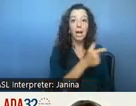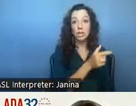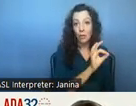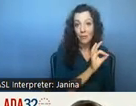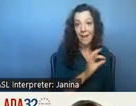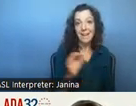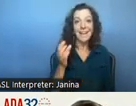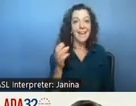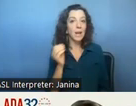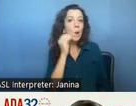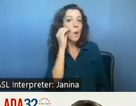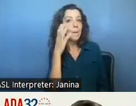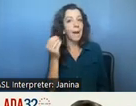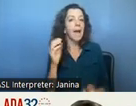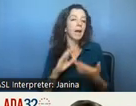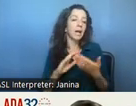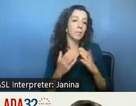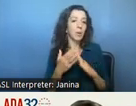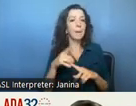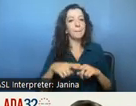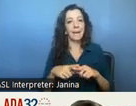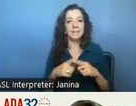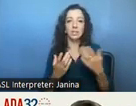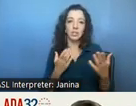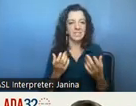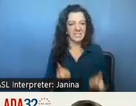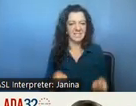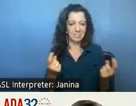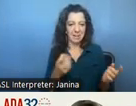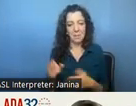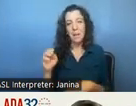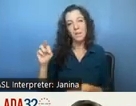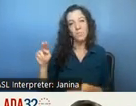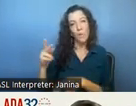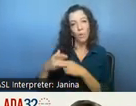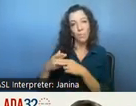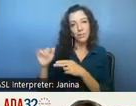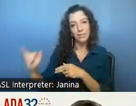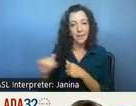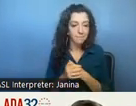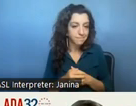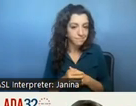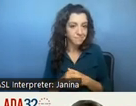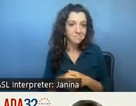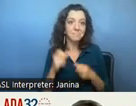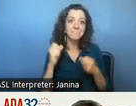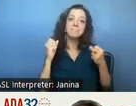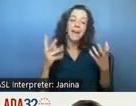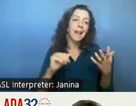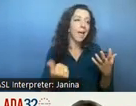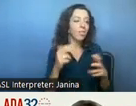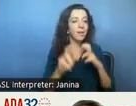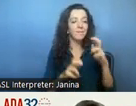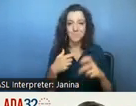the home and community-based services spending plan that mark referenced a number of investments that i can't run through but really go